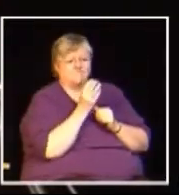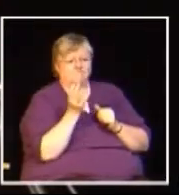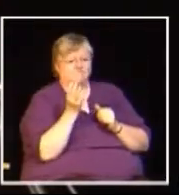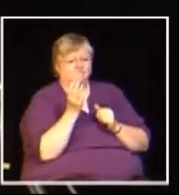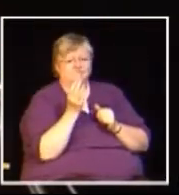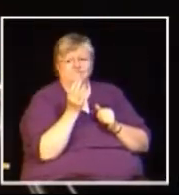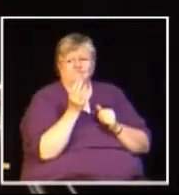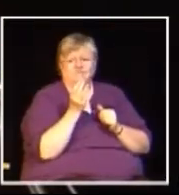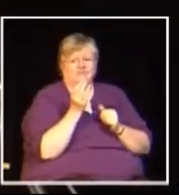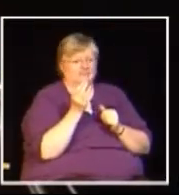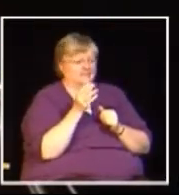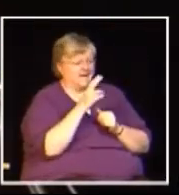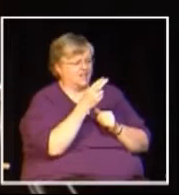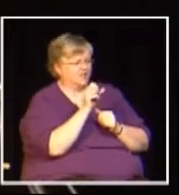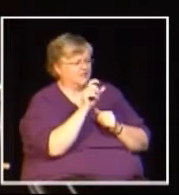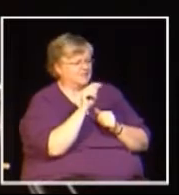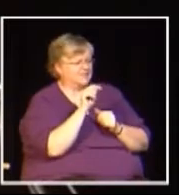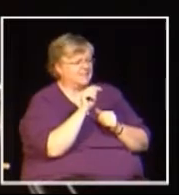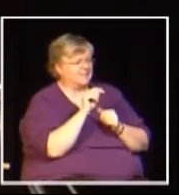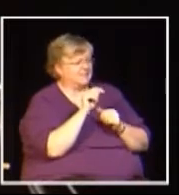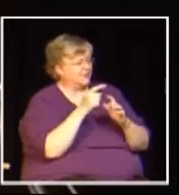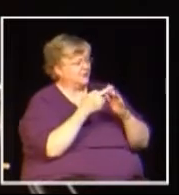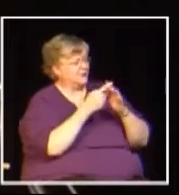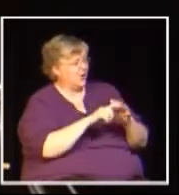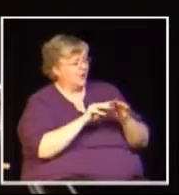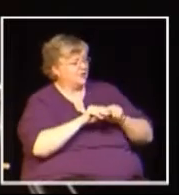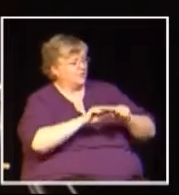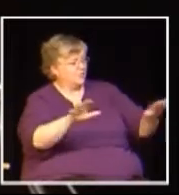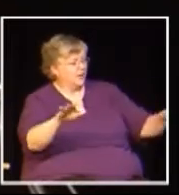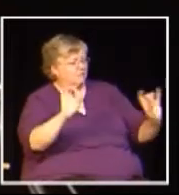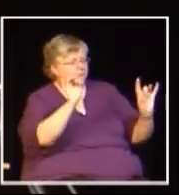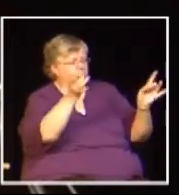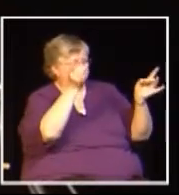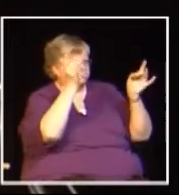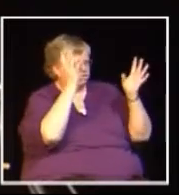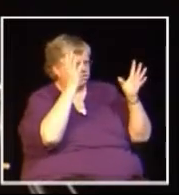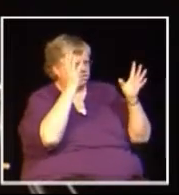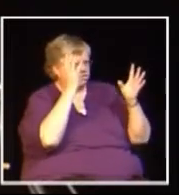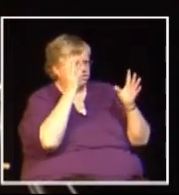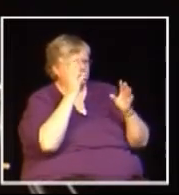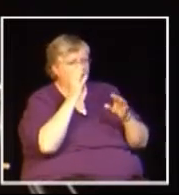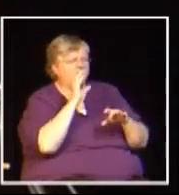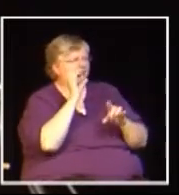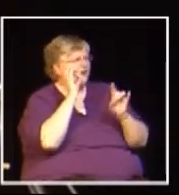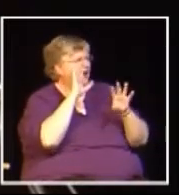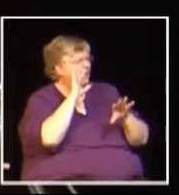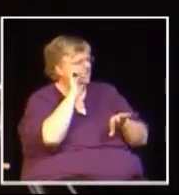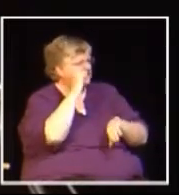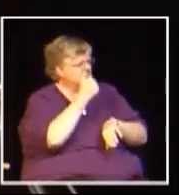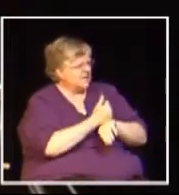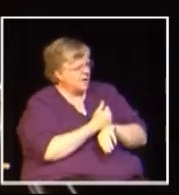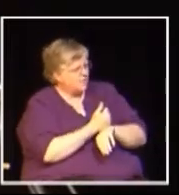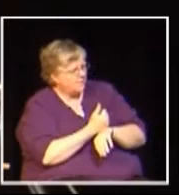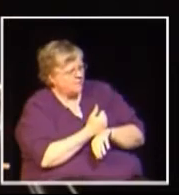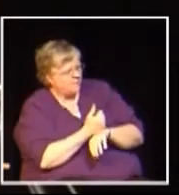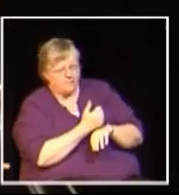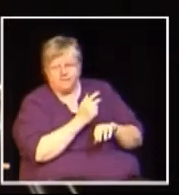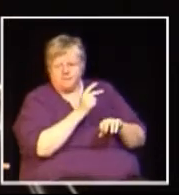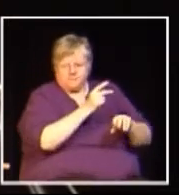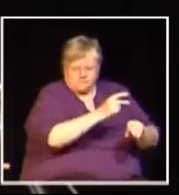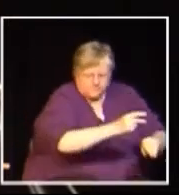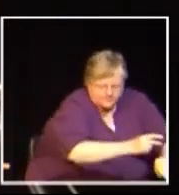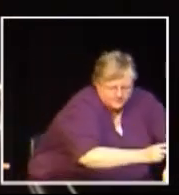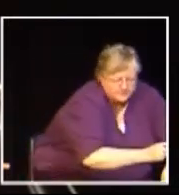is this was maybe the worst introduction of attacks that we've had in the history of British Columbia. It was brought in terribly.